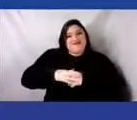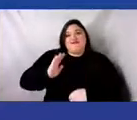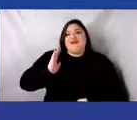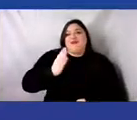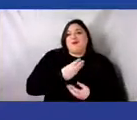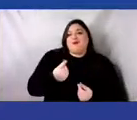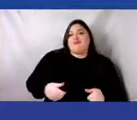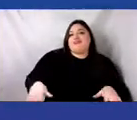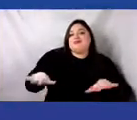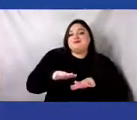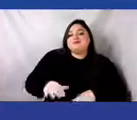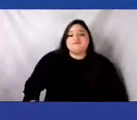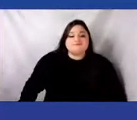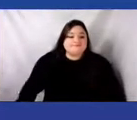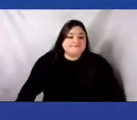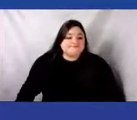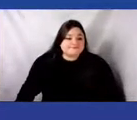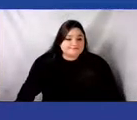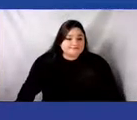Next slide, please.